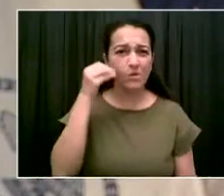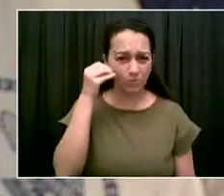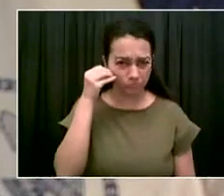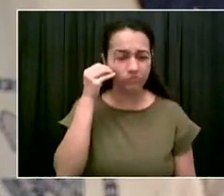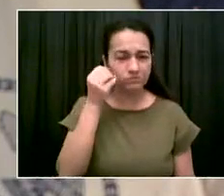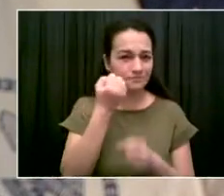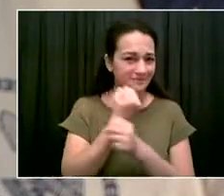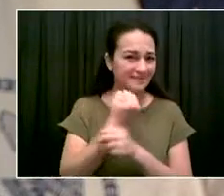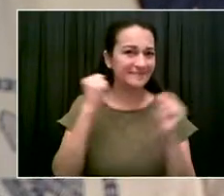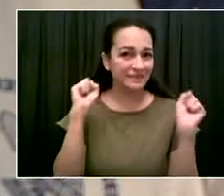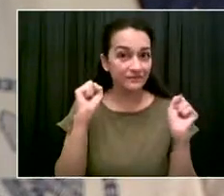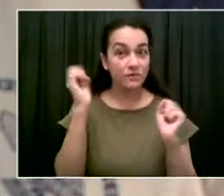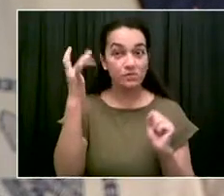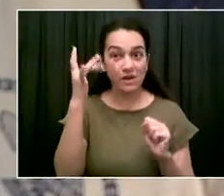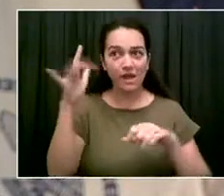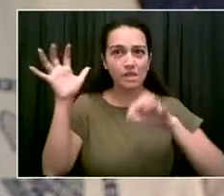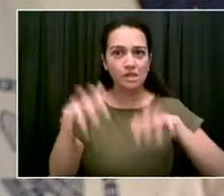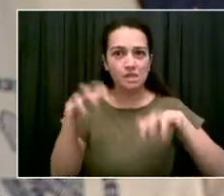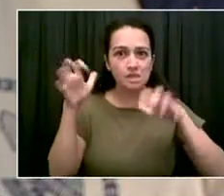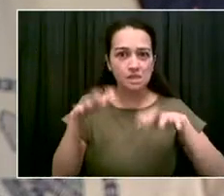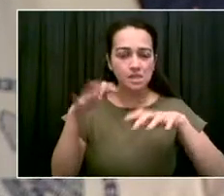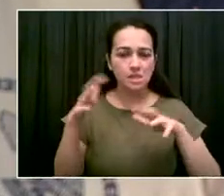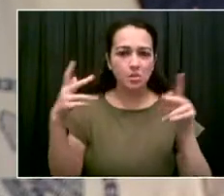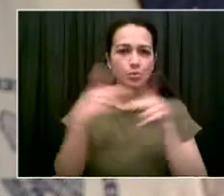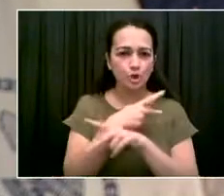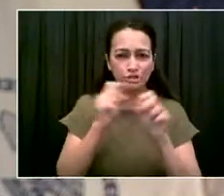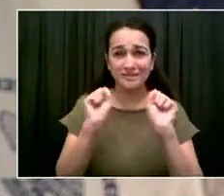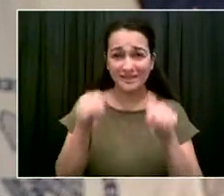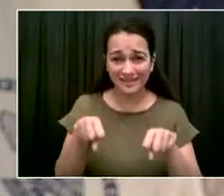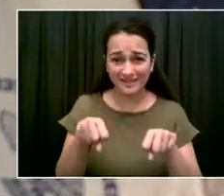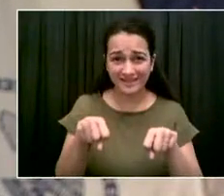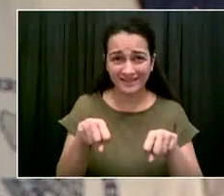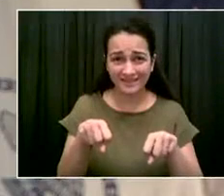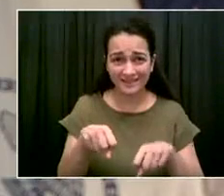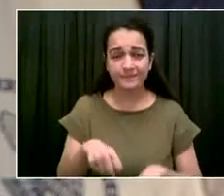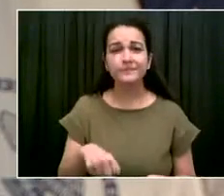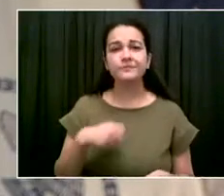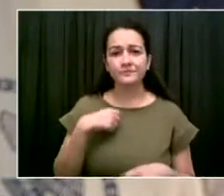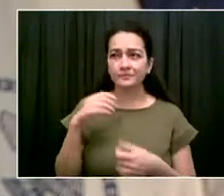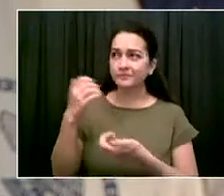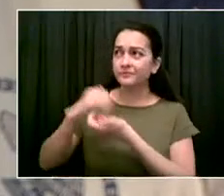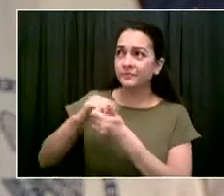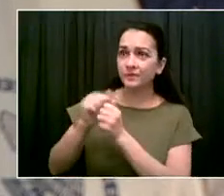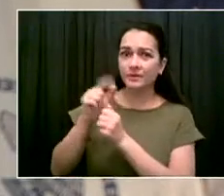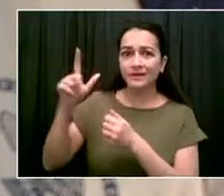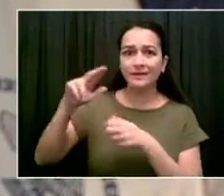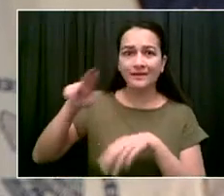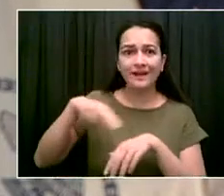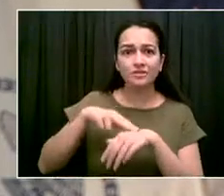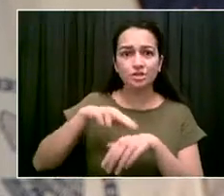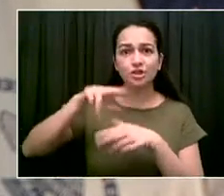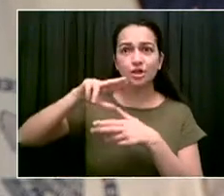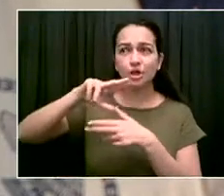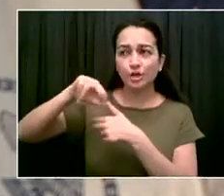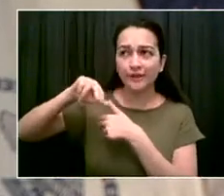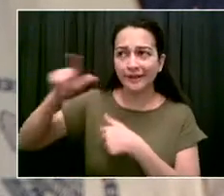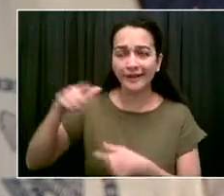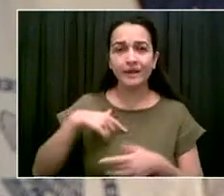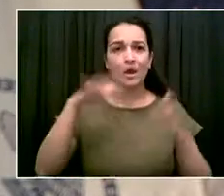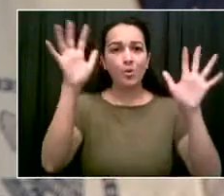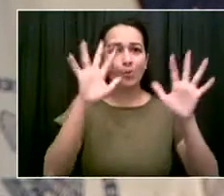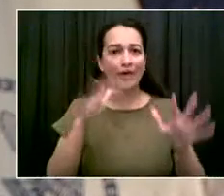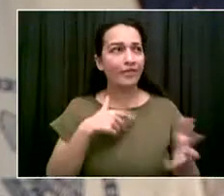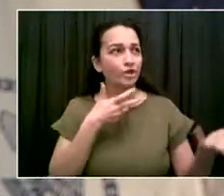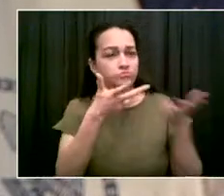touch today, emergency management with the National Hurricane Center, with the National Weather Service. I spoke with the FEMA administrator, Deanne Criswell, several